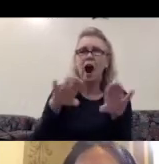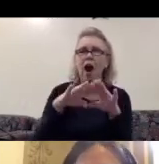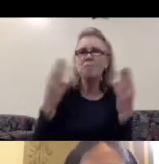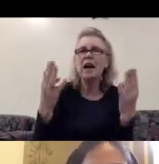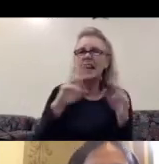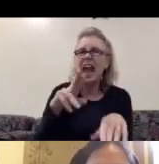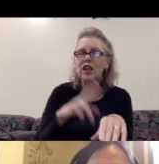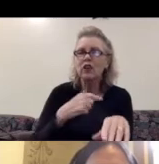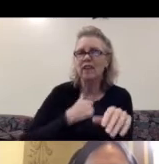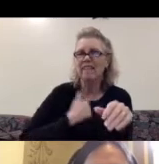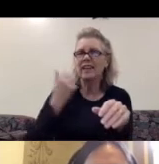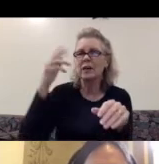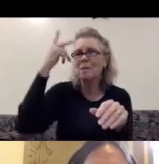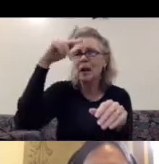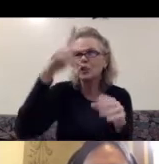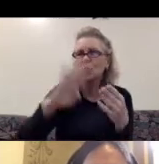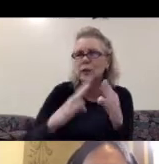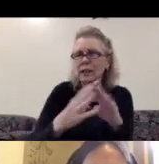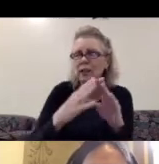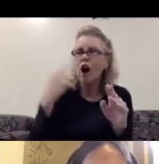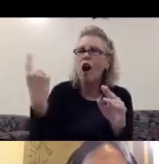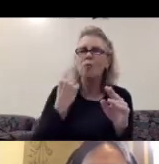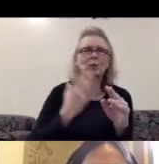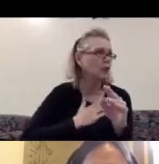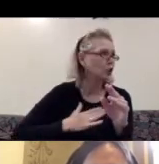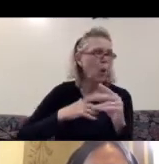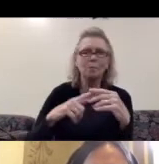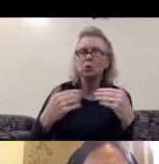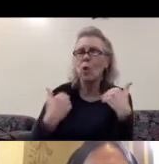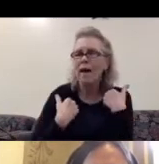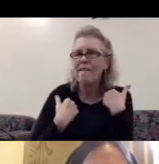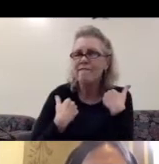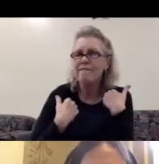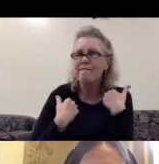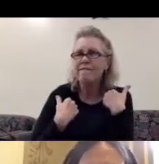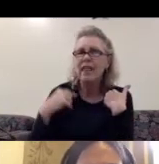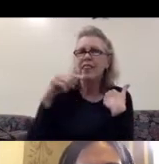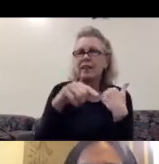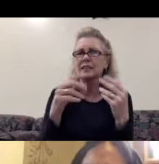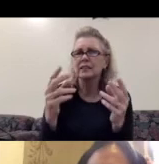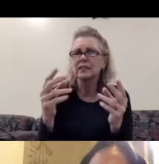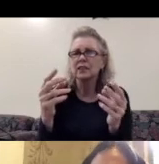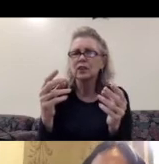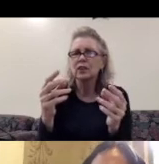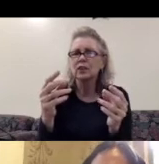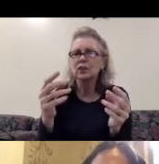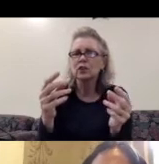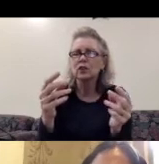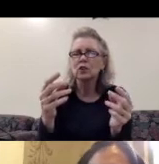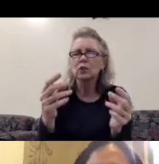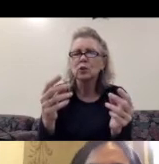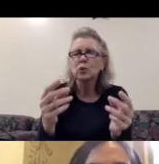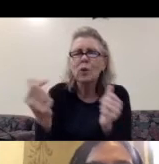I mean, I'm living in Mexico city. So it's always enjoyable to have this swift, swift and, um,